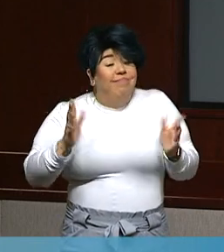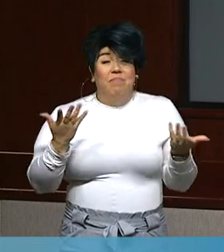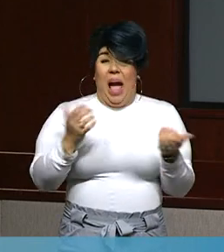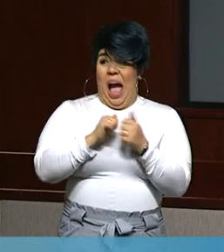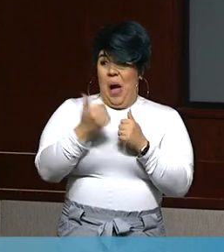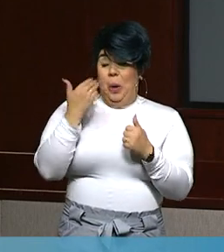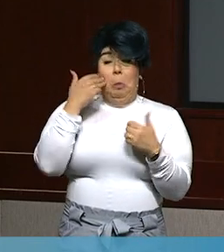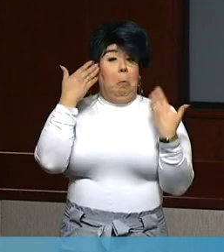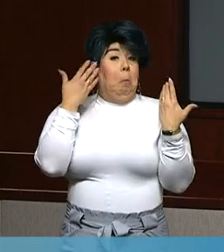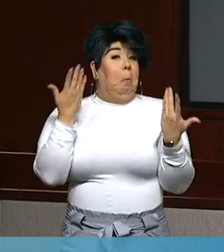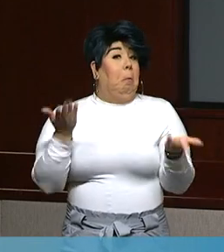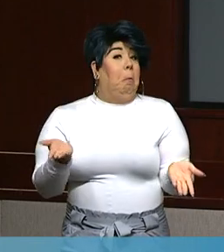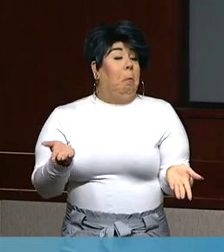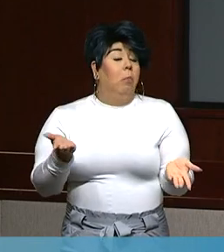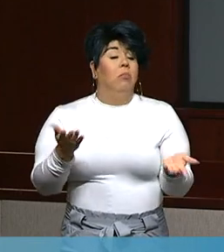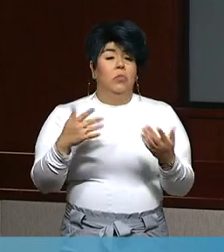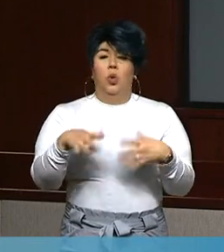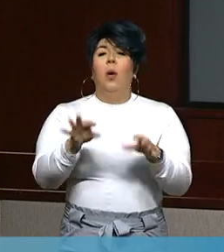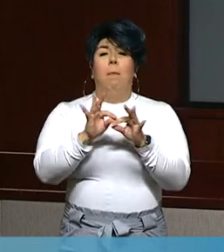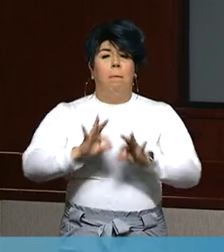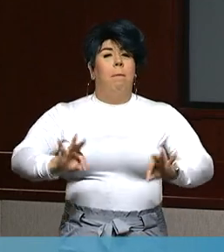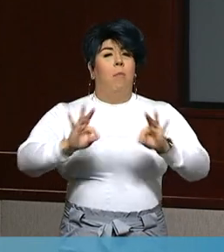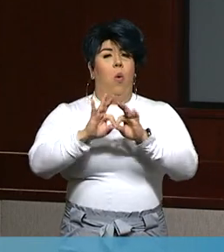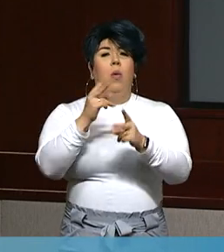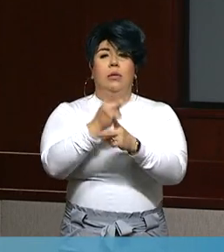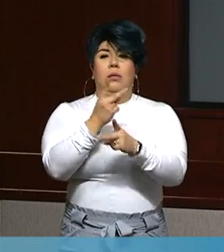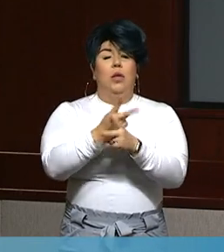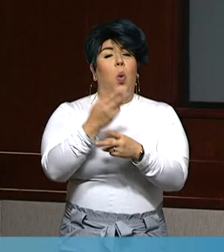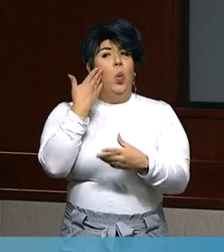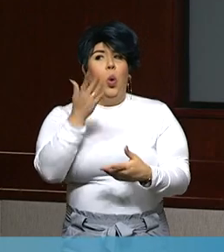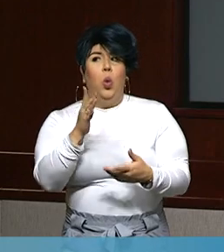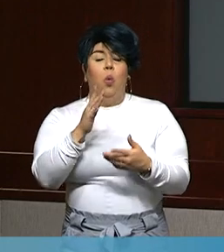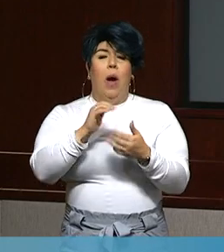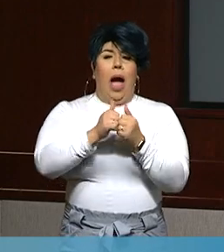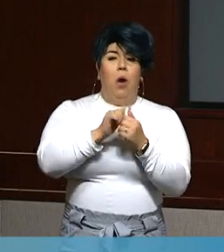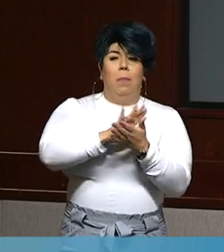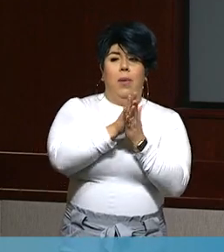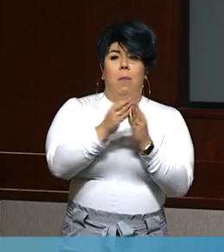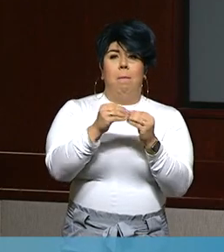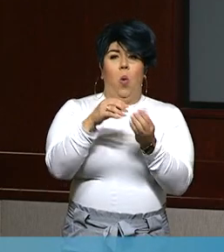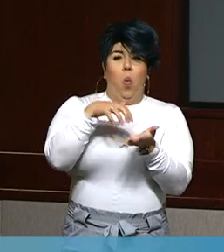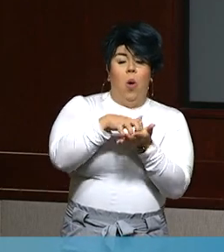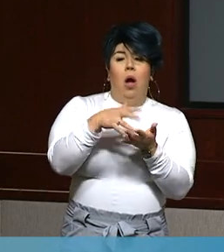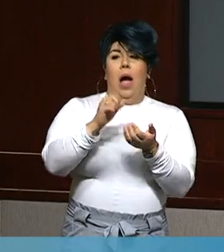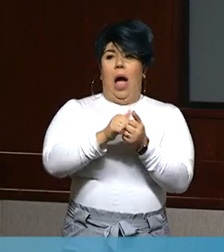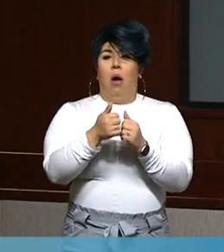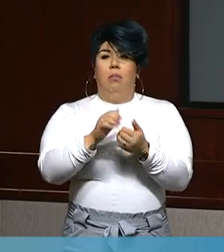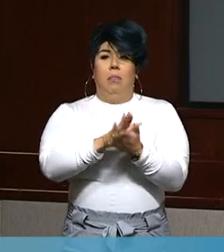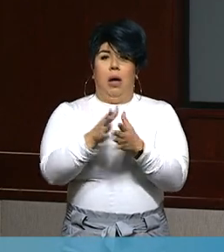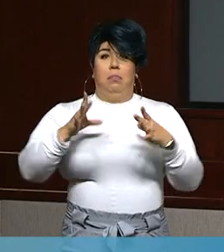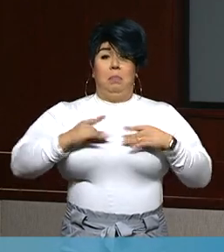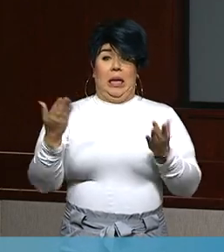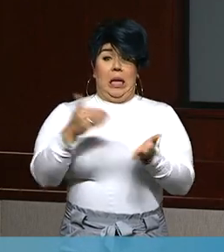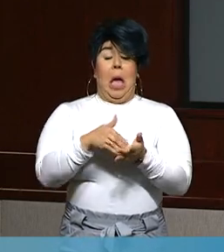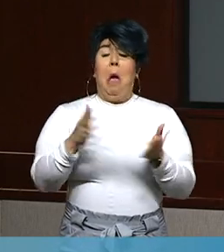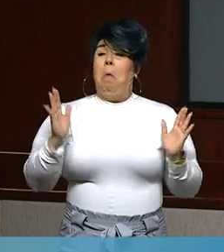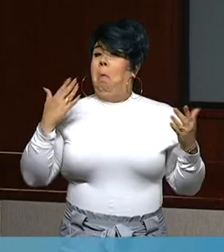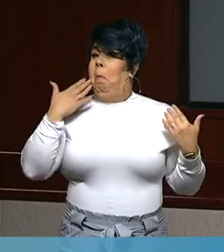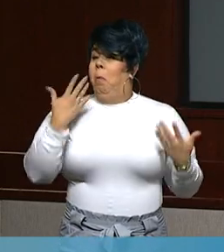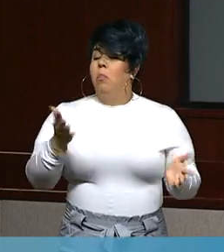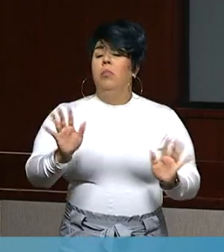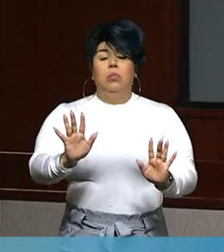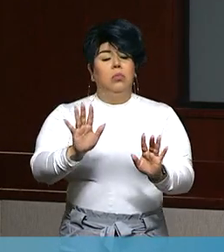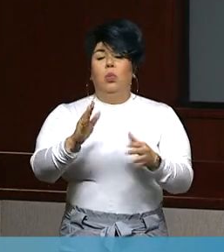highest risk of being reinfected or what circumstances put people at highest risk. And so at this time, we do recommend that people who have